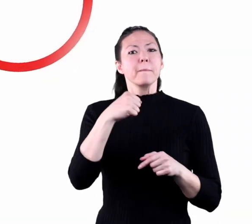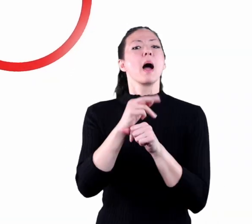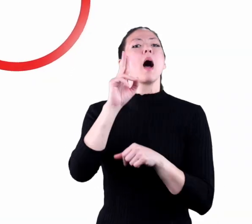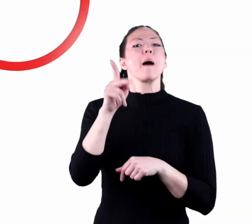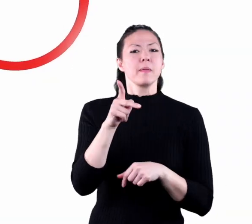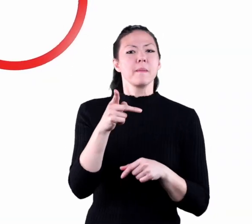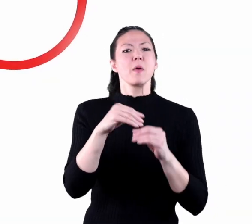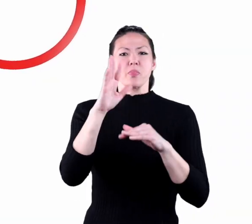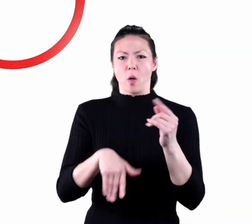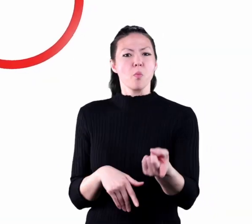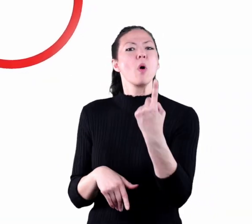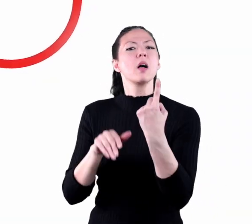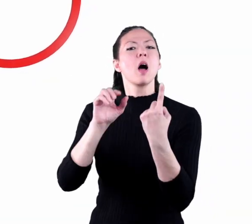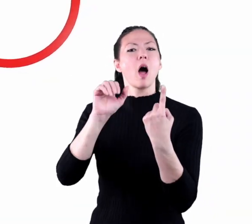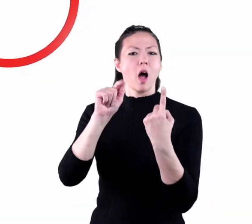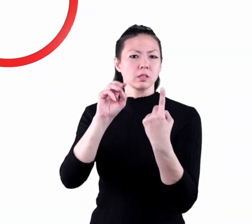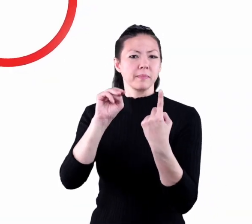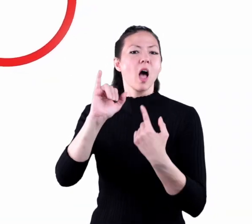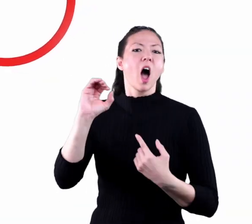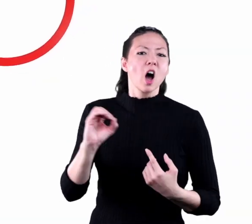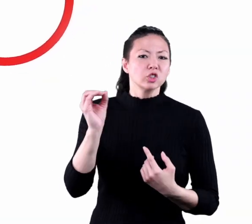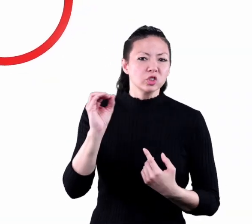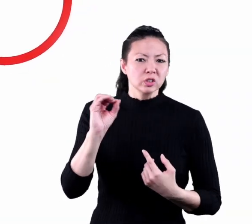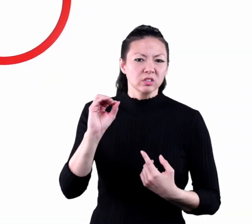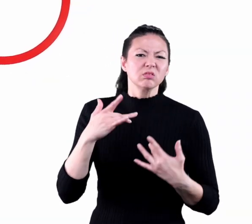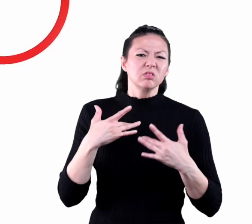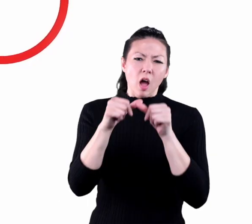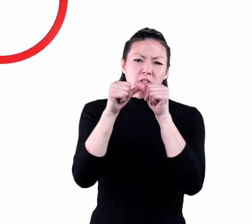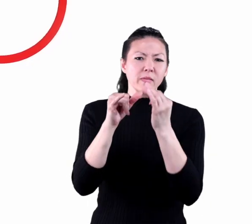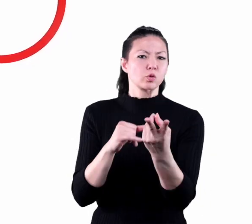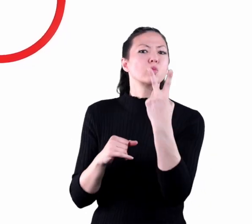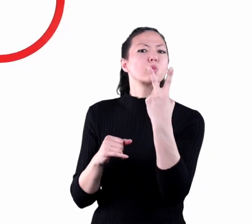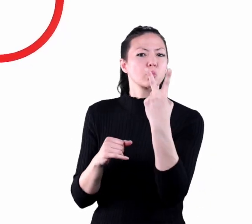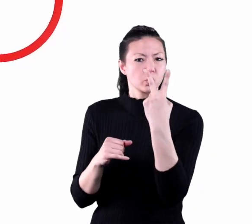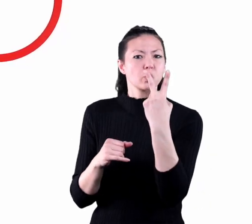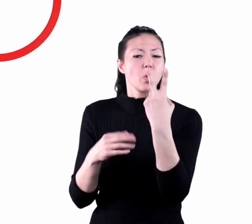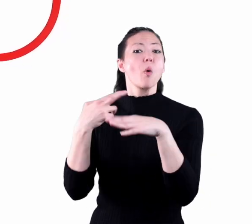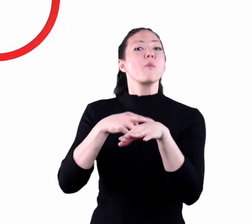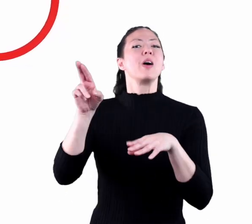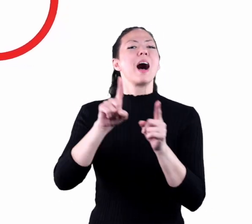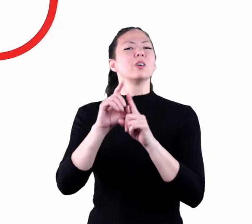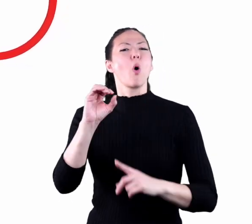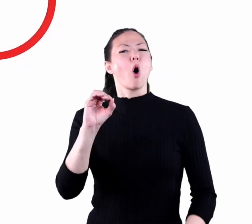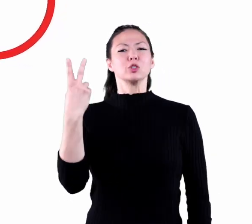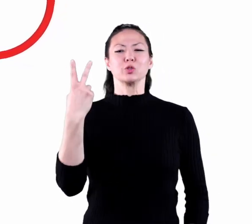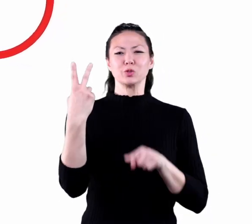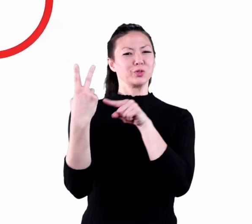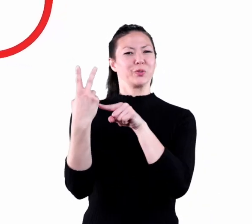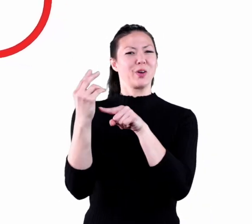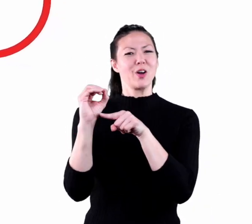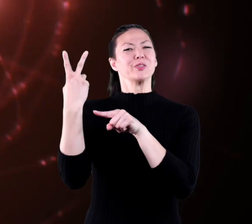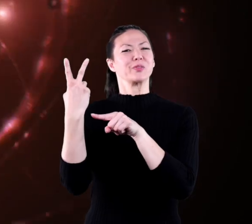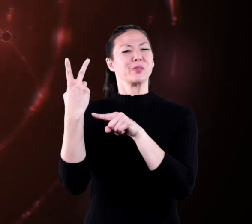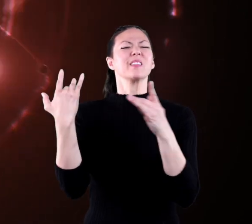elements are made up of more than one atom, like oxygen, which usually consists of two. It's referred to as